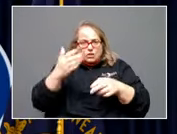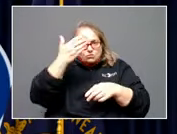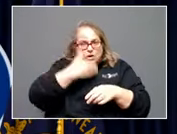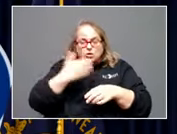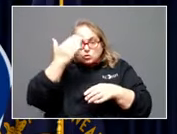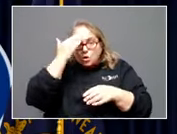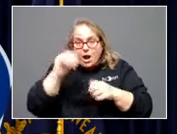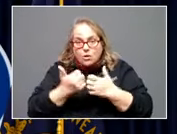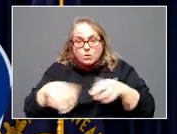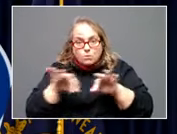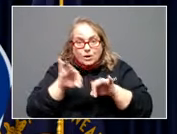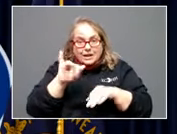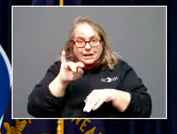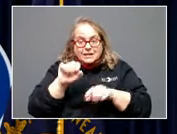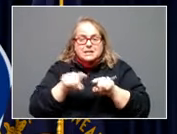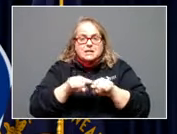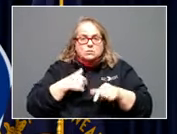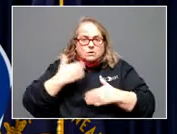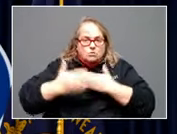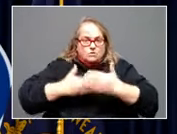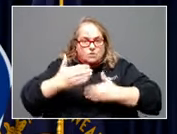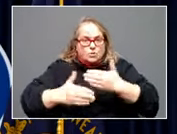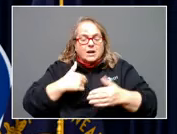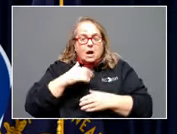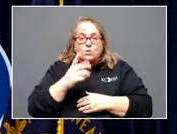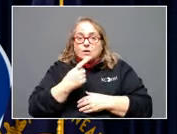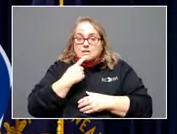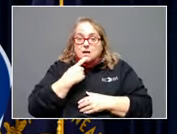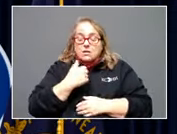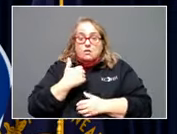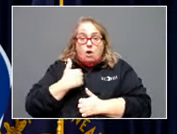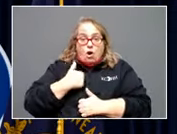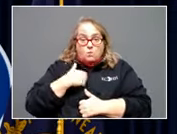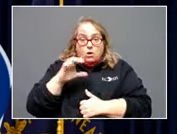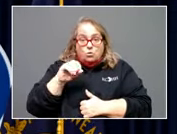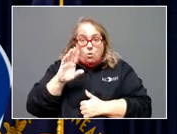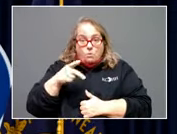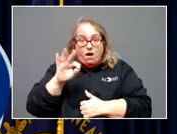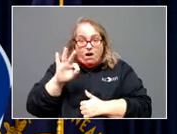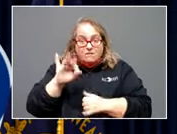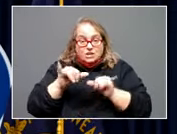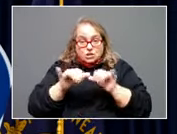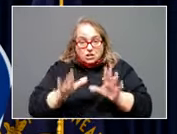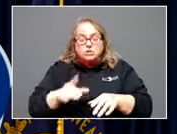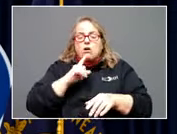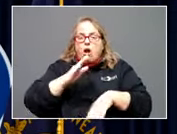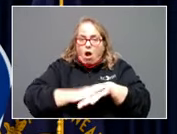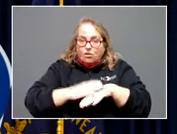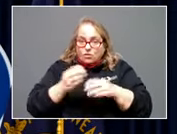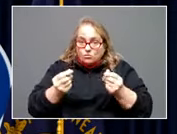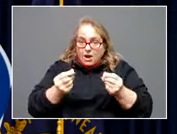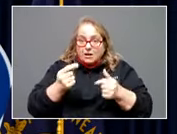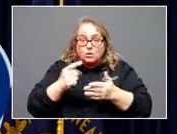it is as we move forward. I will say the Army Corps of Engineers is on the ground, and what they have said